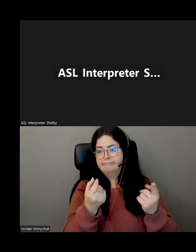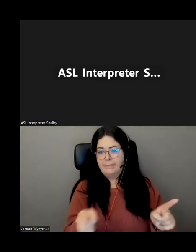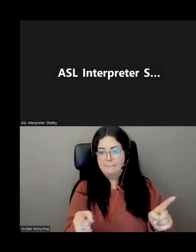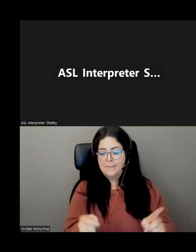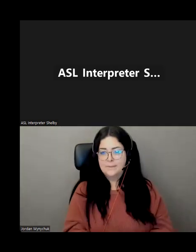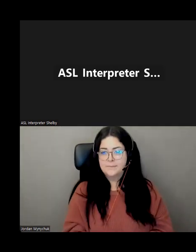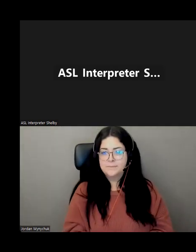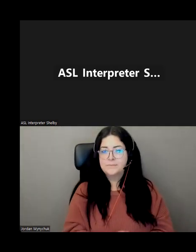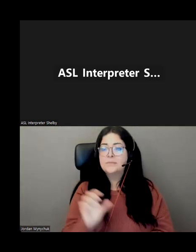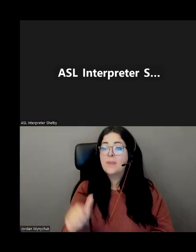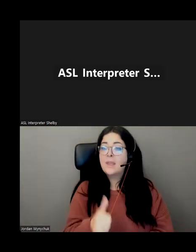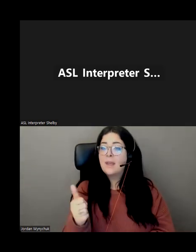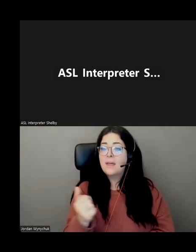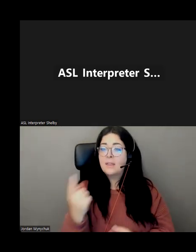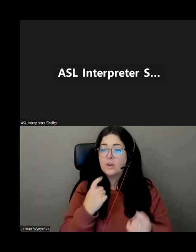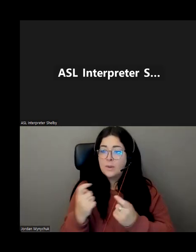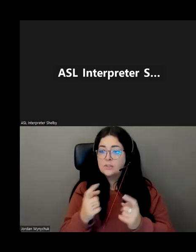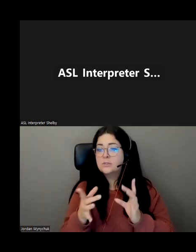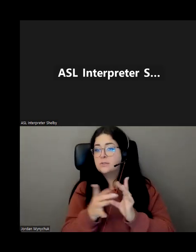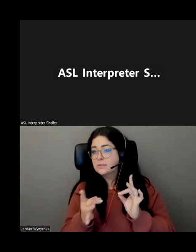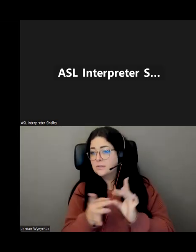are there any other questions comments